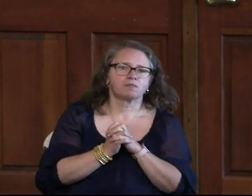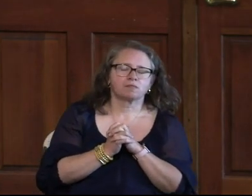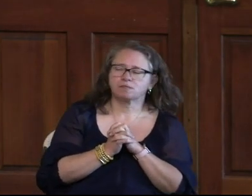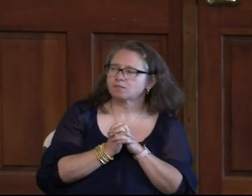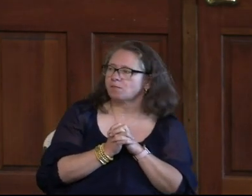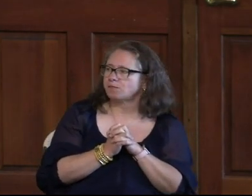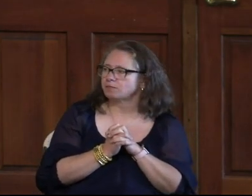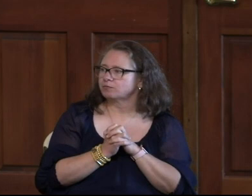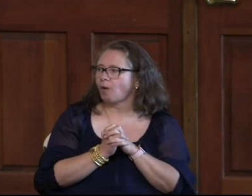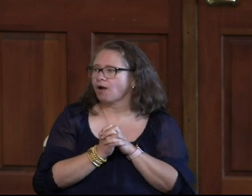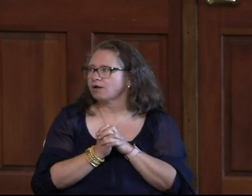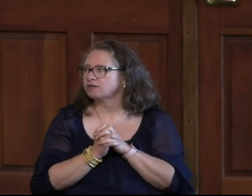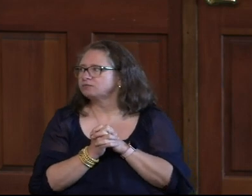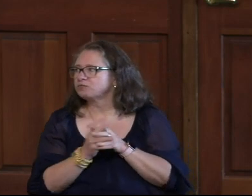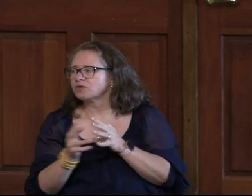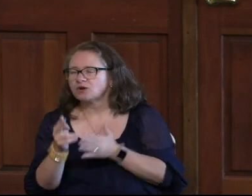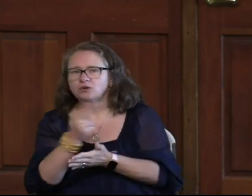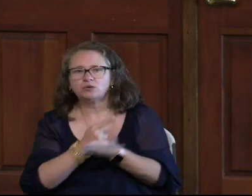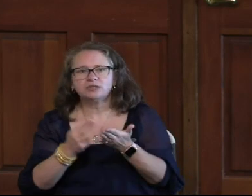Sing it out together, church.